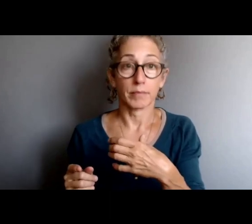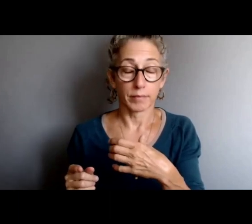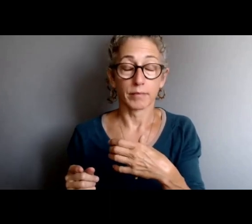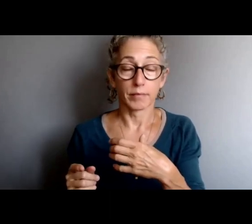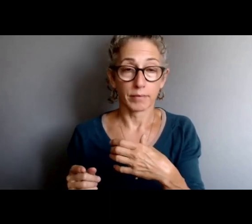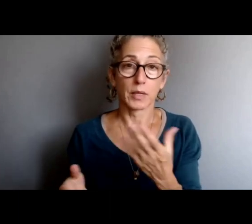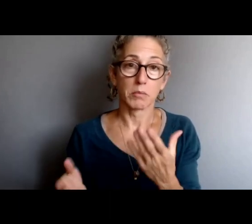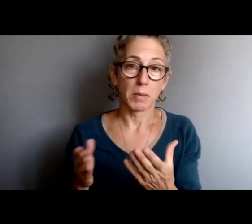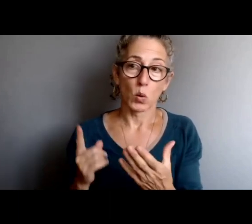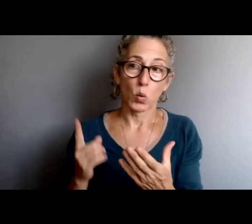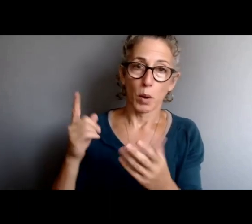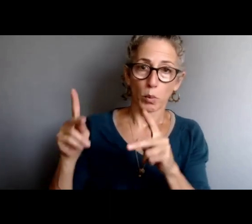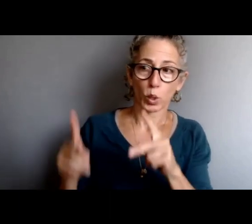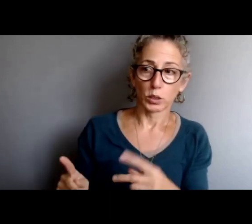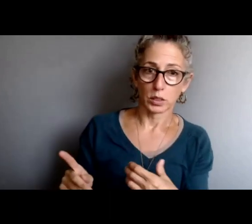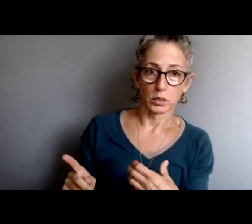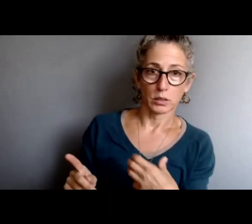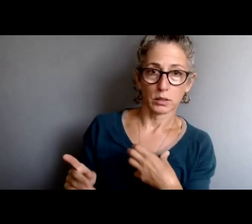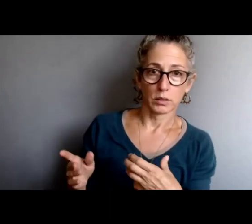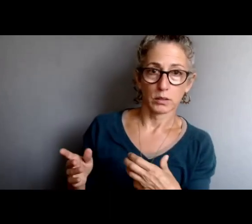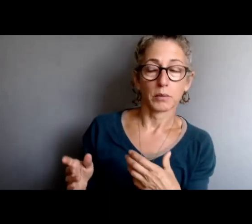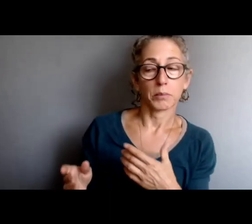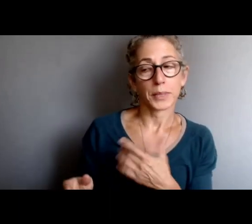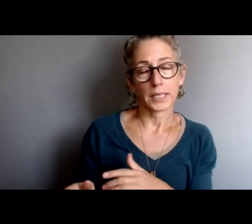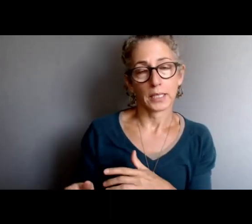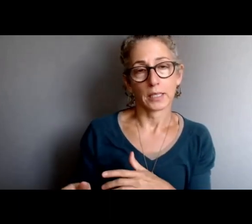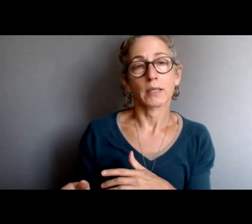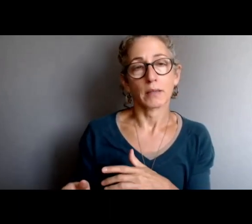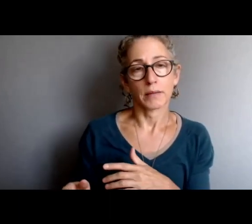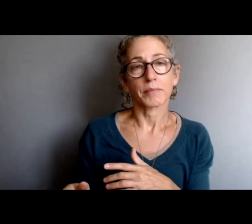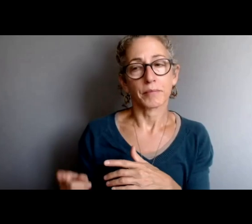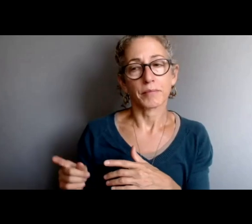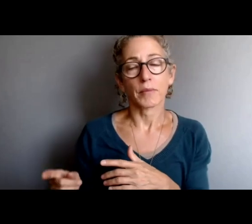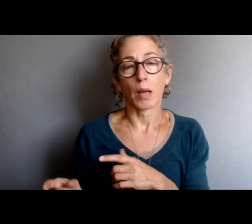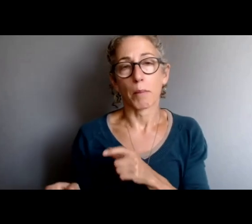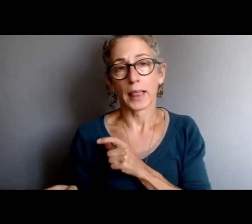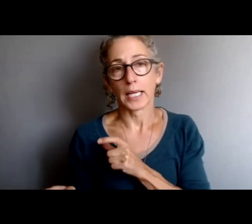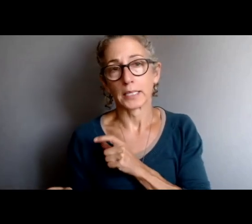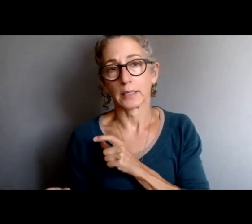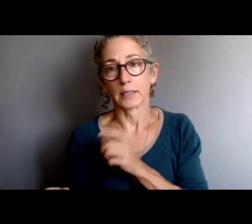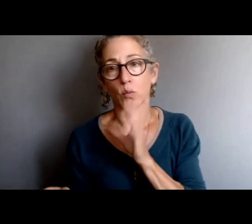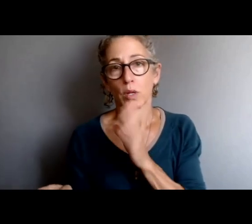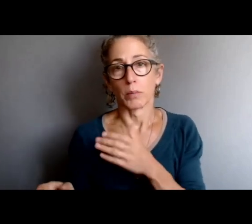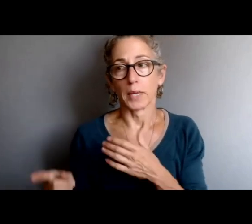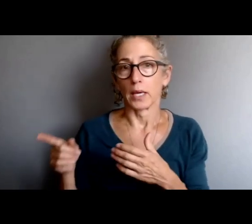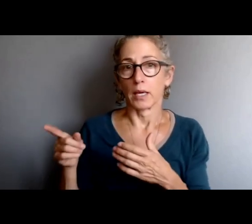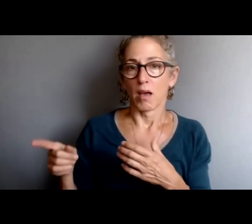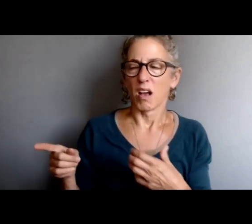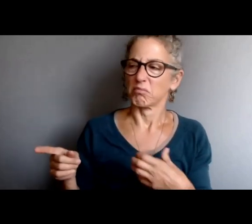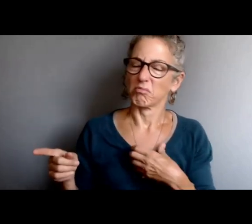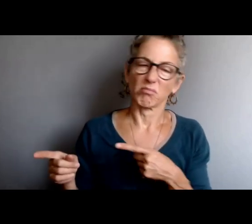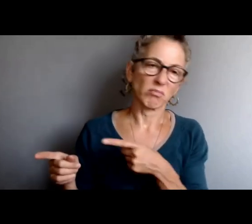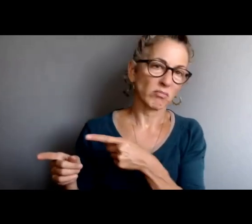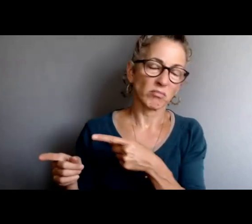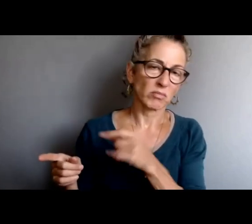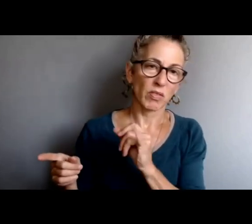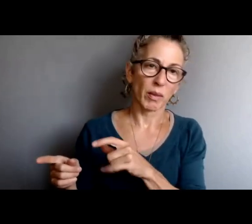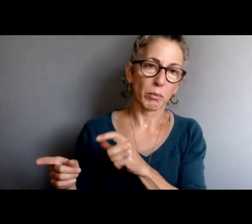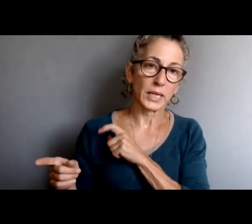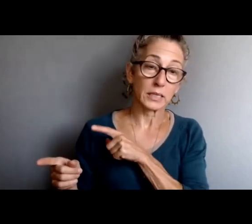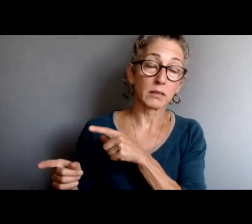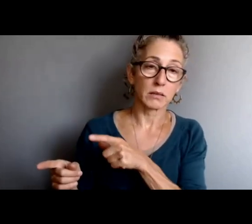is most likely a police officer who works in that geographic area. That helps the sergeant